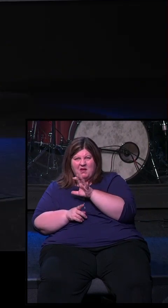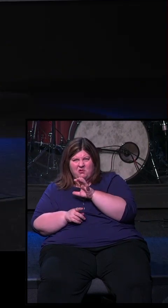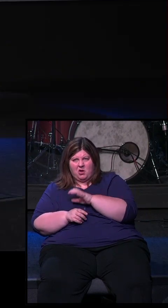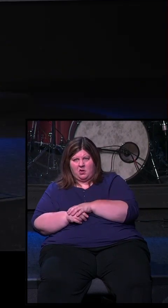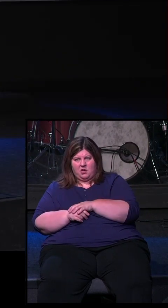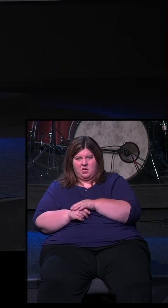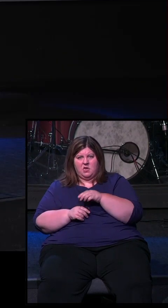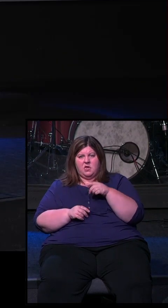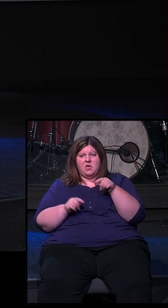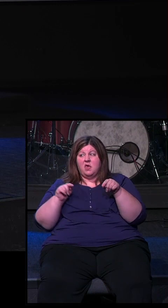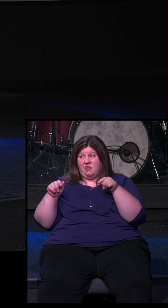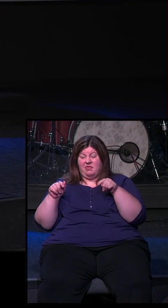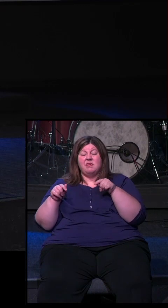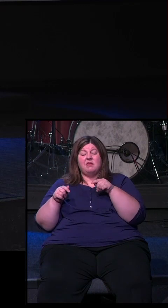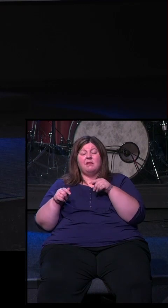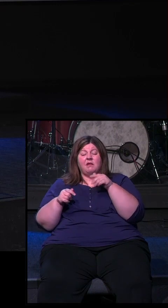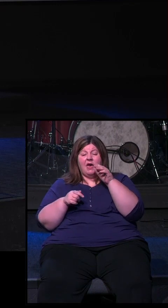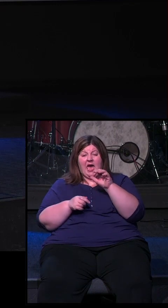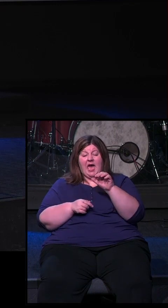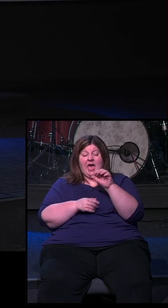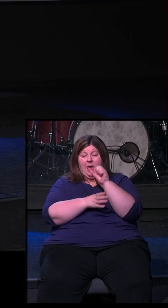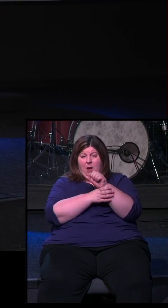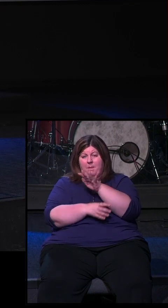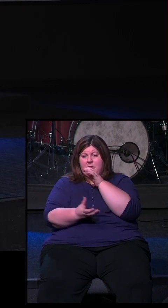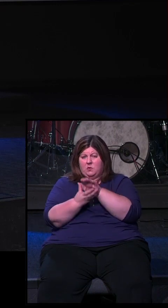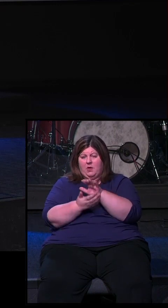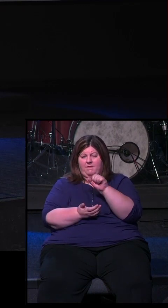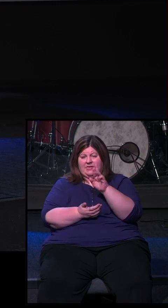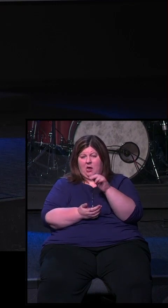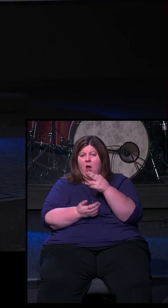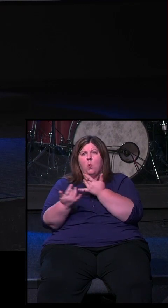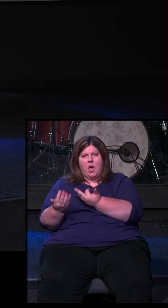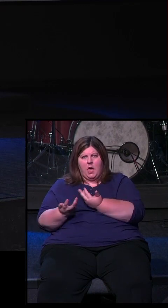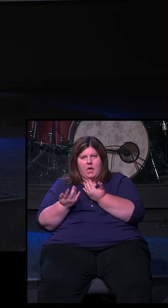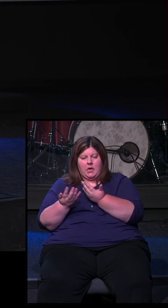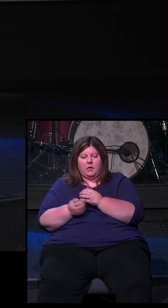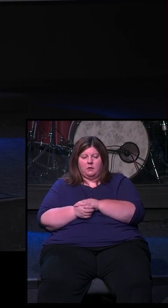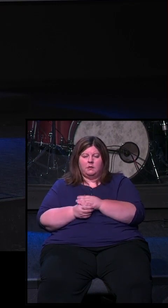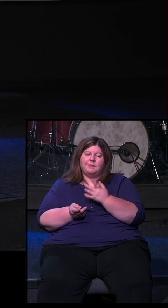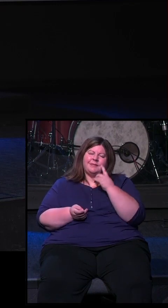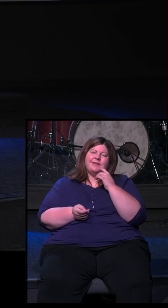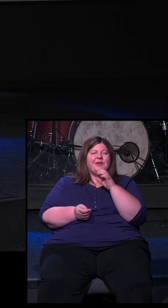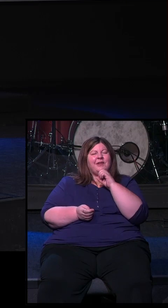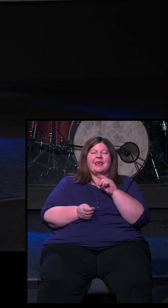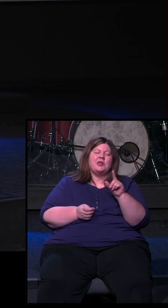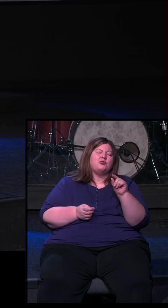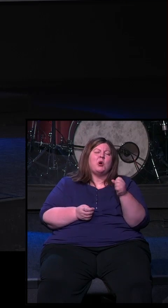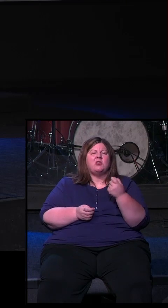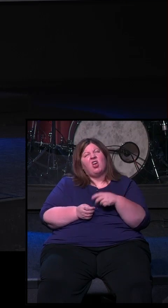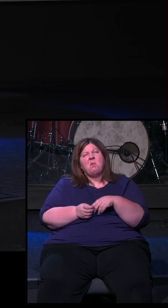waited. And it's not like they're waiting through their 20s. Like, yeah, we'll probably get pregnant at some point. No, you're 75.